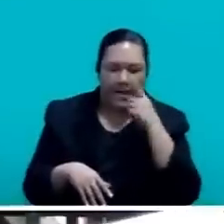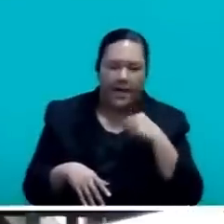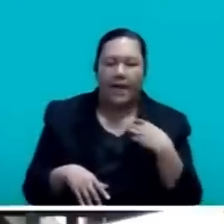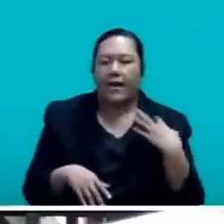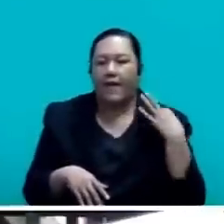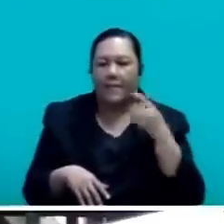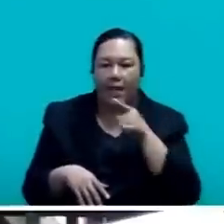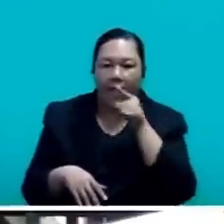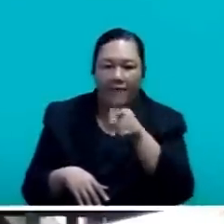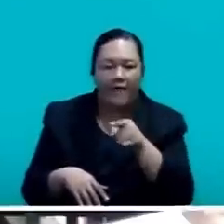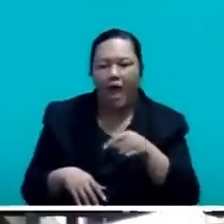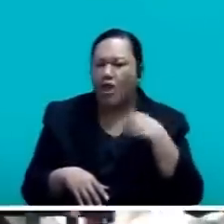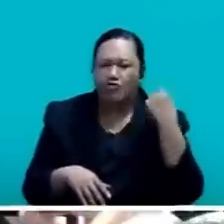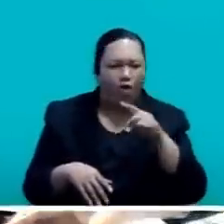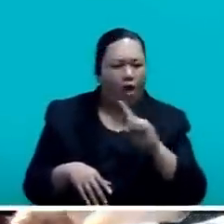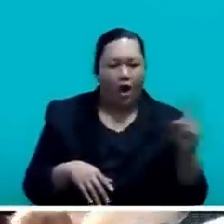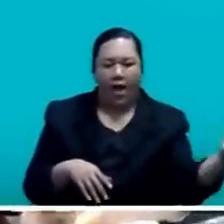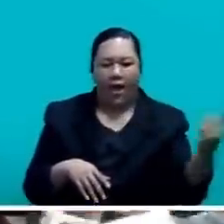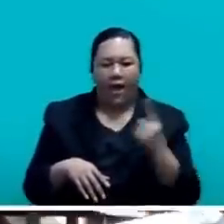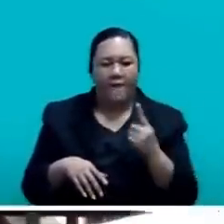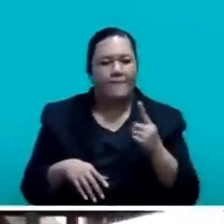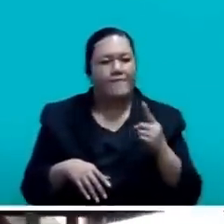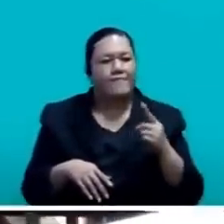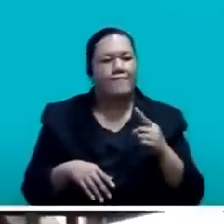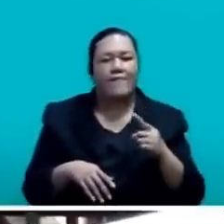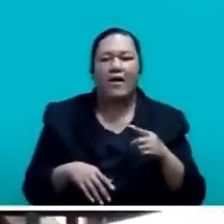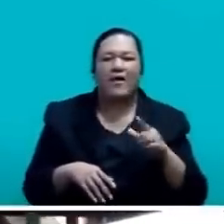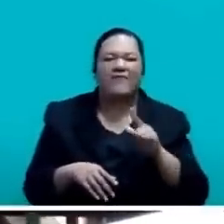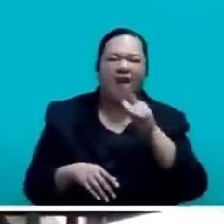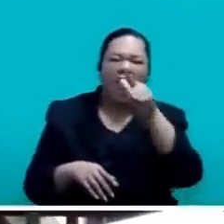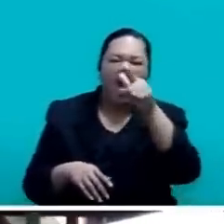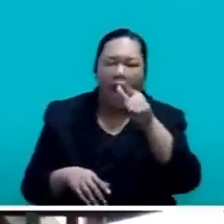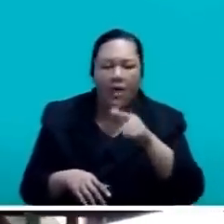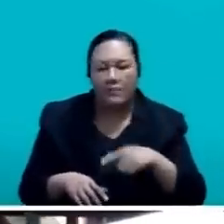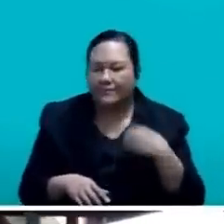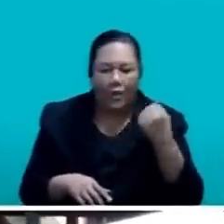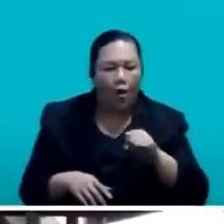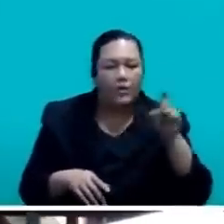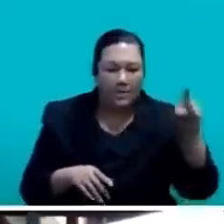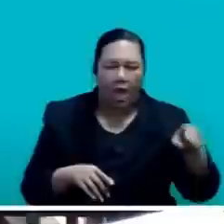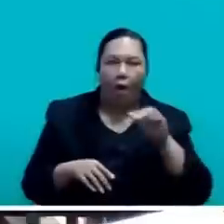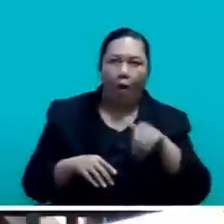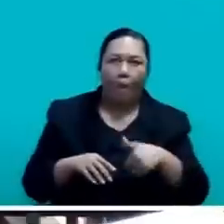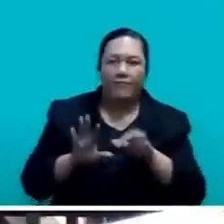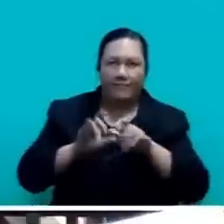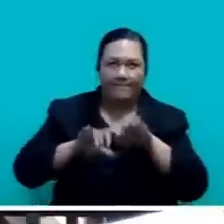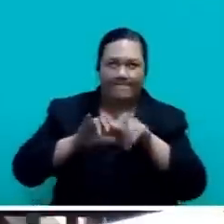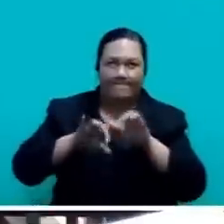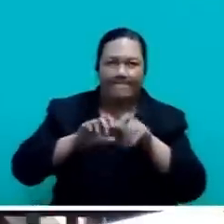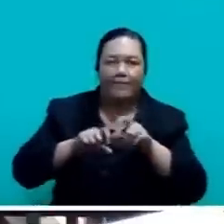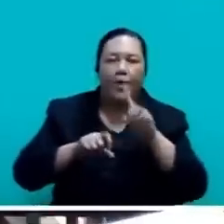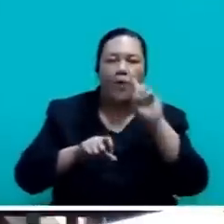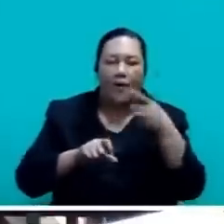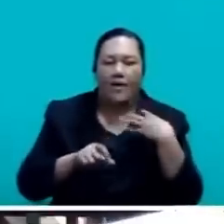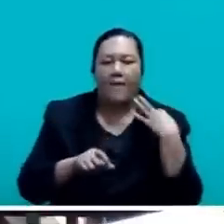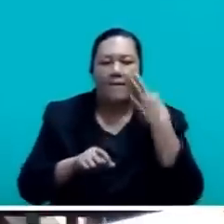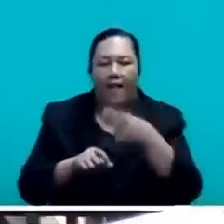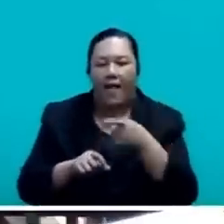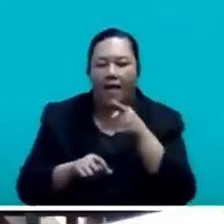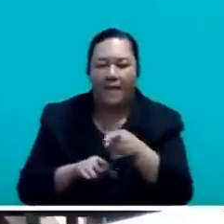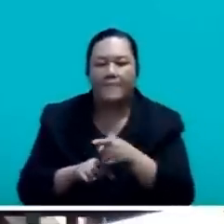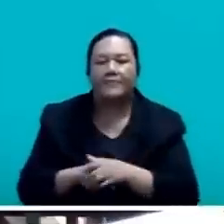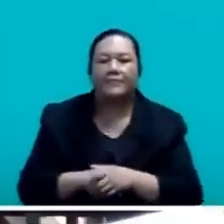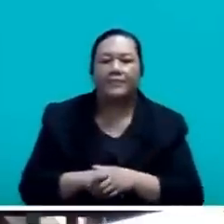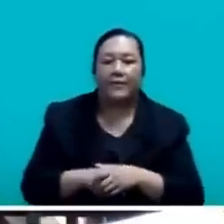homes, their businesses or farms and is readily available through the Ministry's website. The Ministry will also